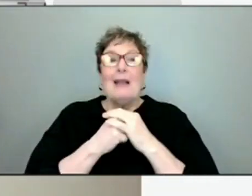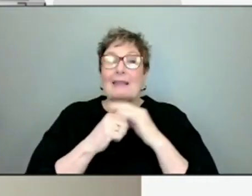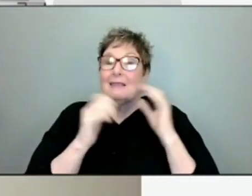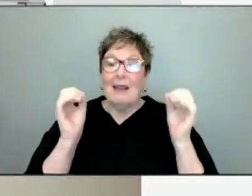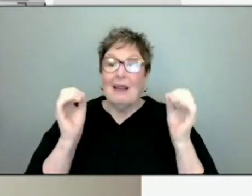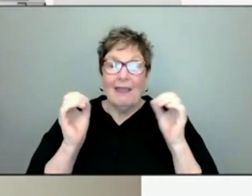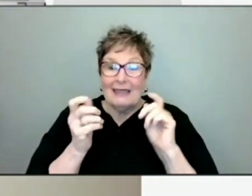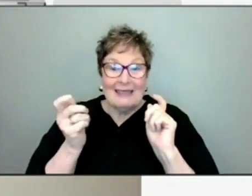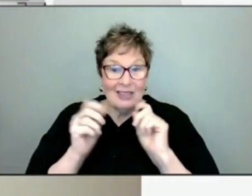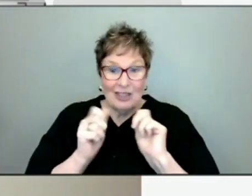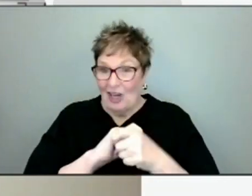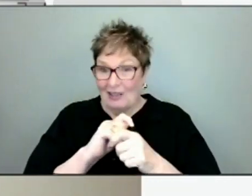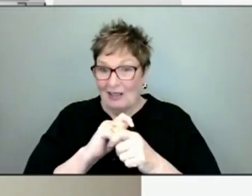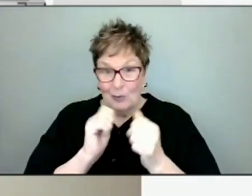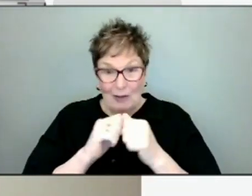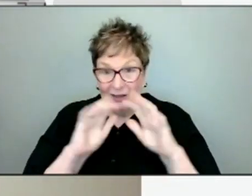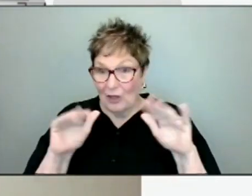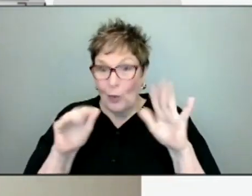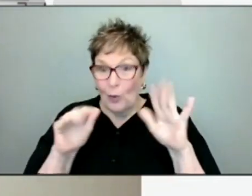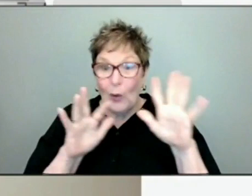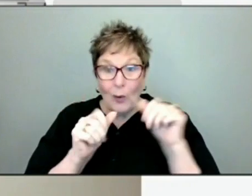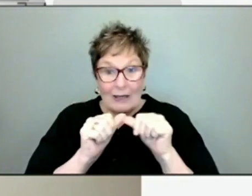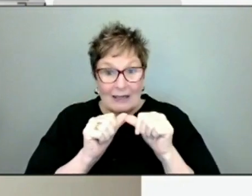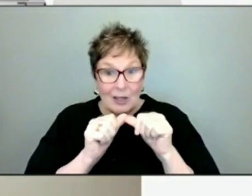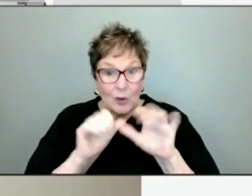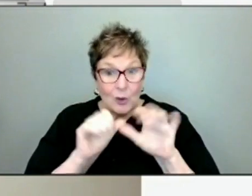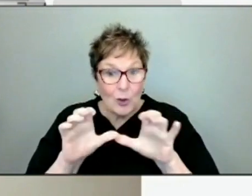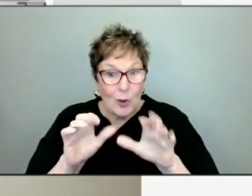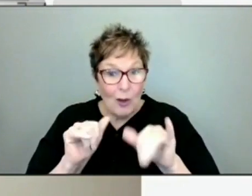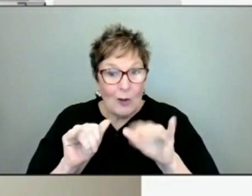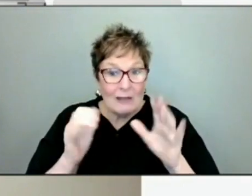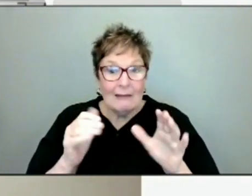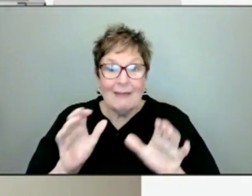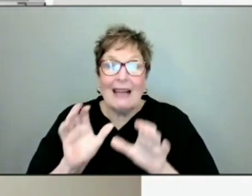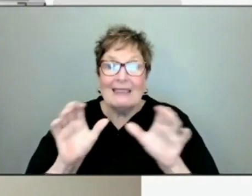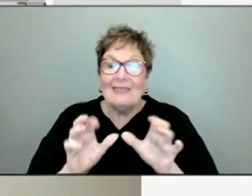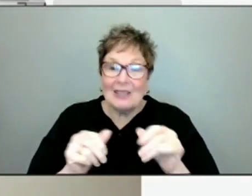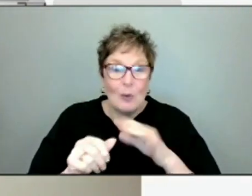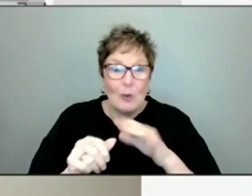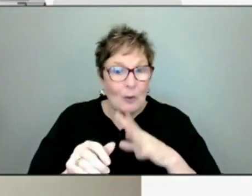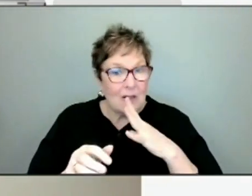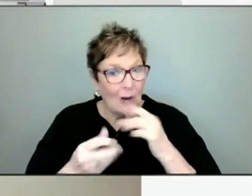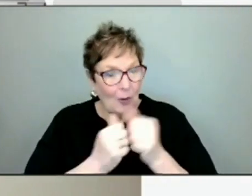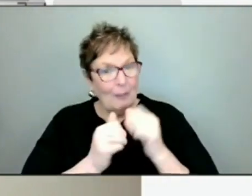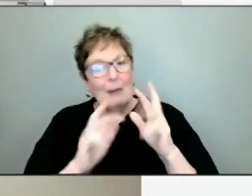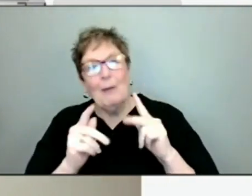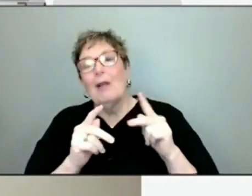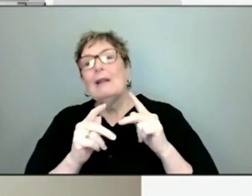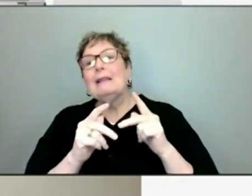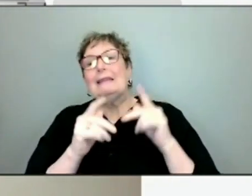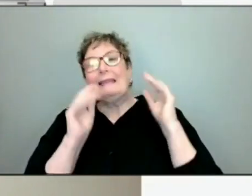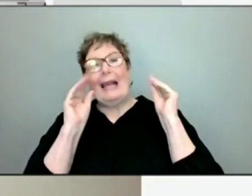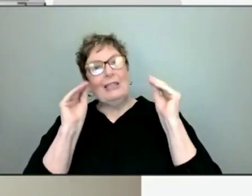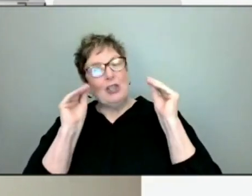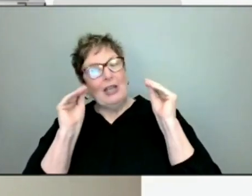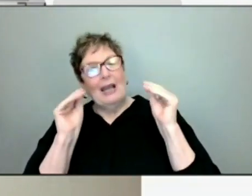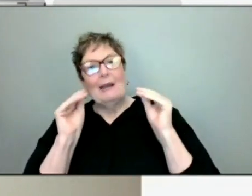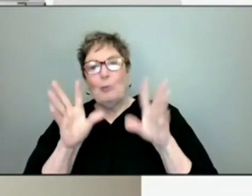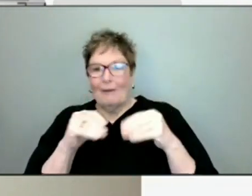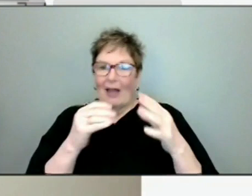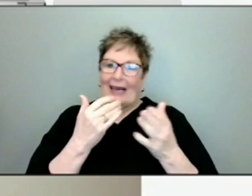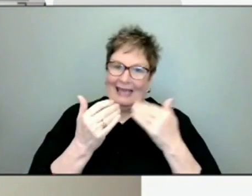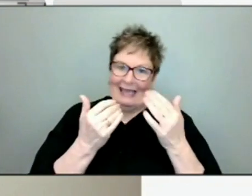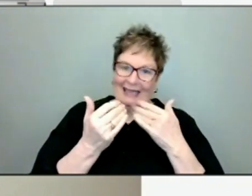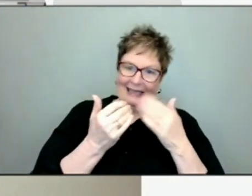the case with the kids. Certainly, we will continue to do those activities. We'll continue to talk to folks, educate people, provide easy access and